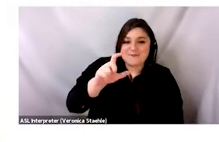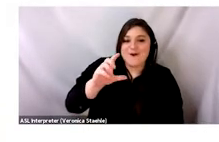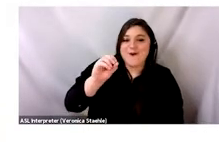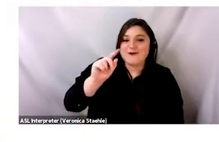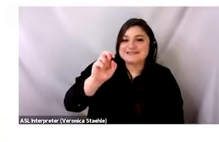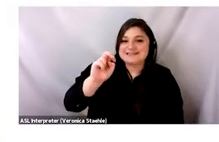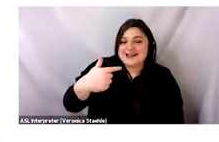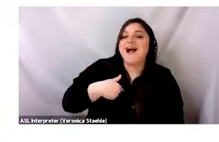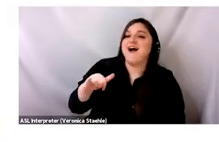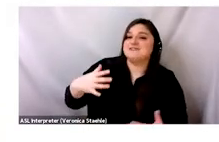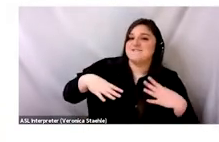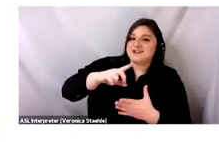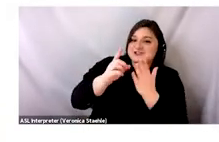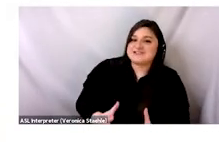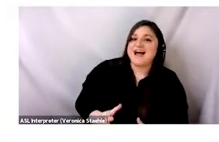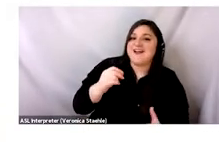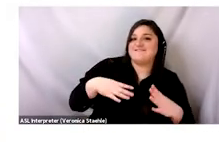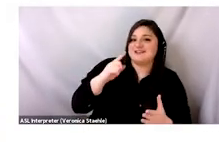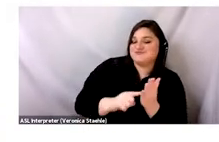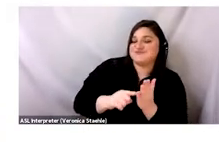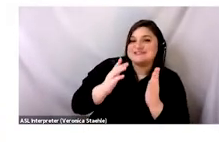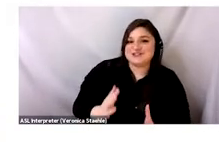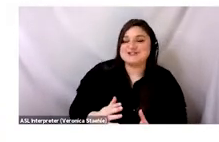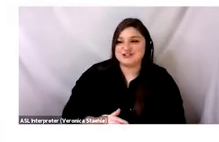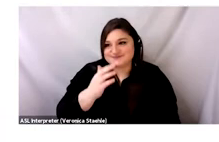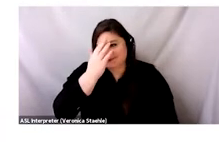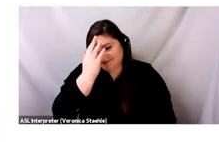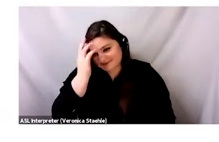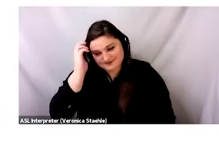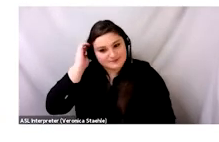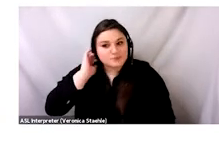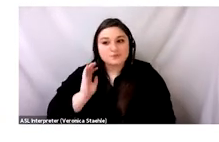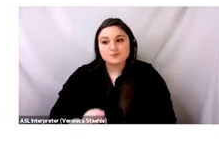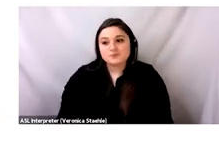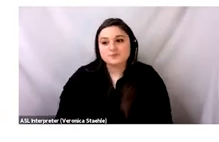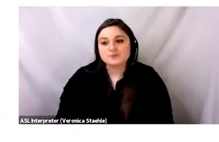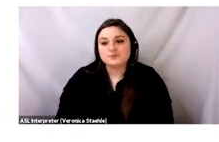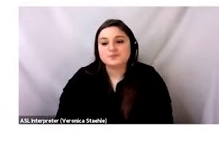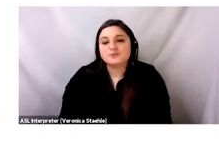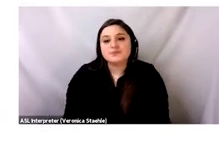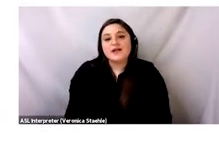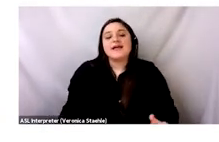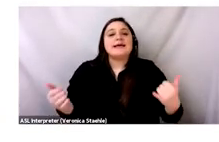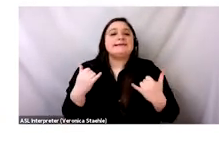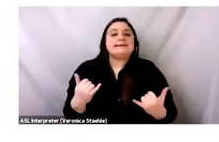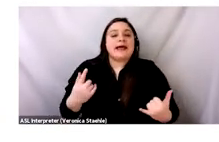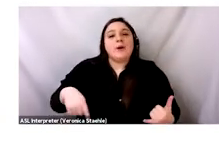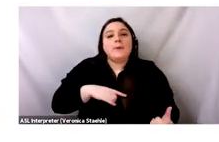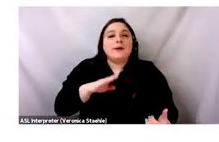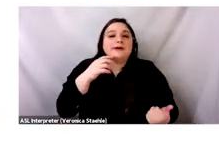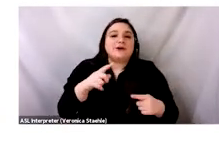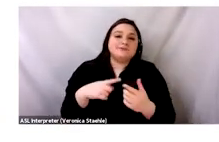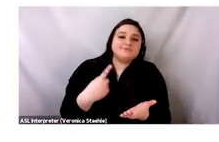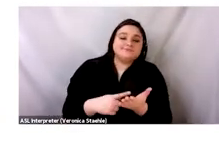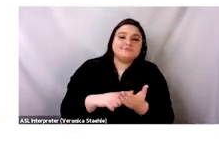is... I'm Samuolo Ting. I'm also a fashion designer and a fashion researcher. And today, together,